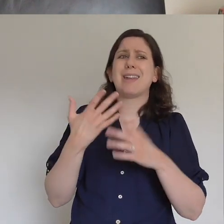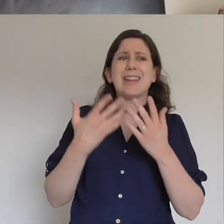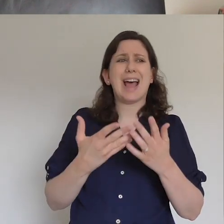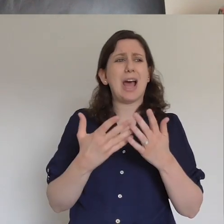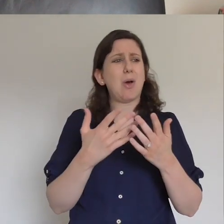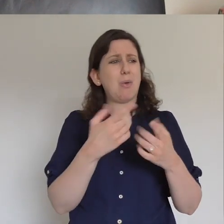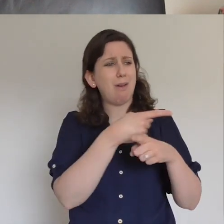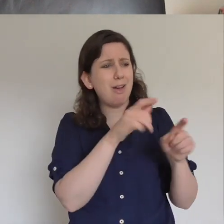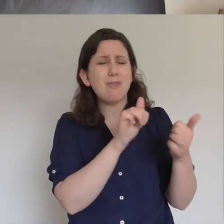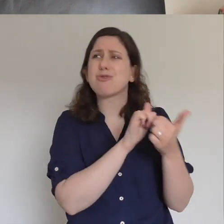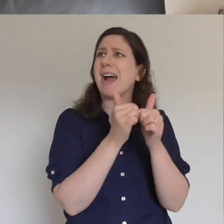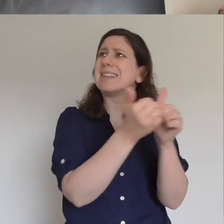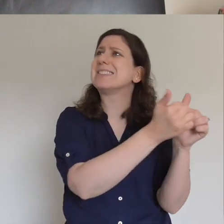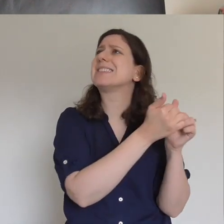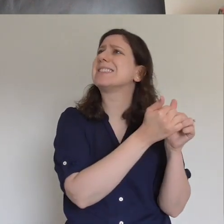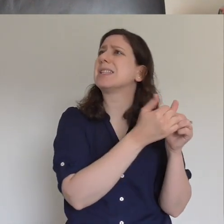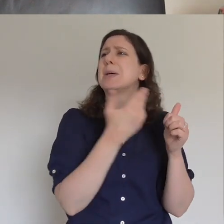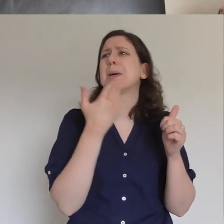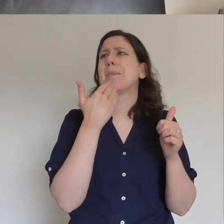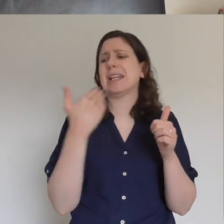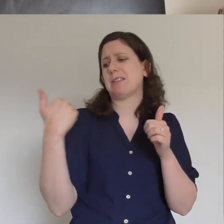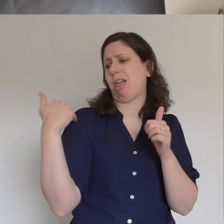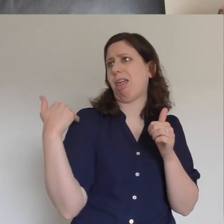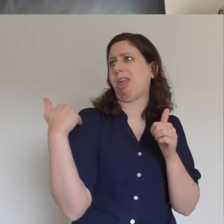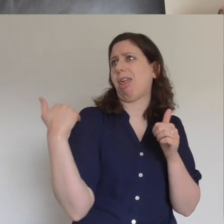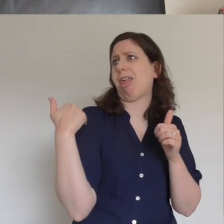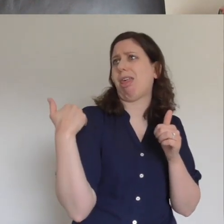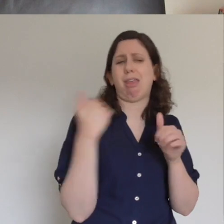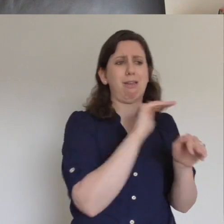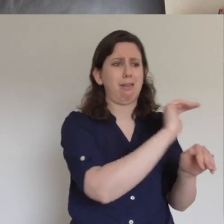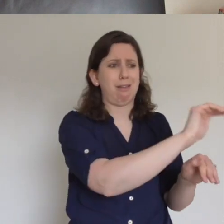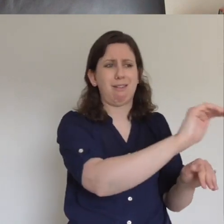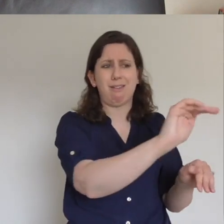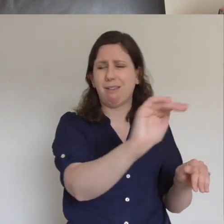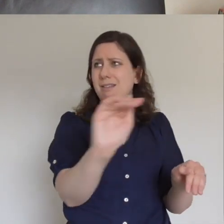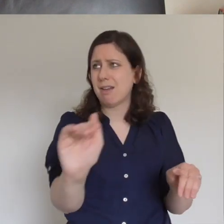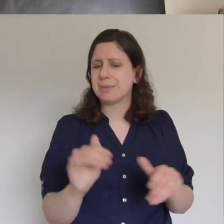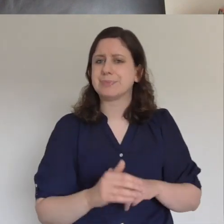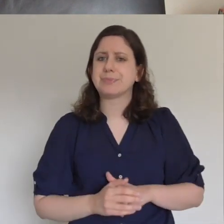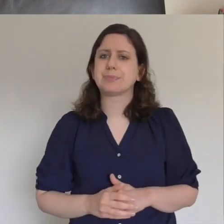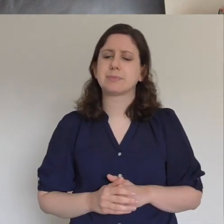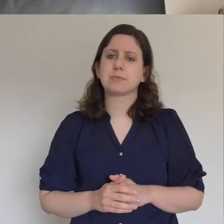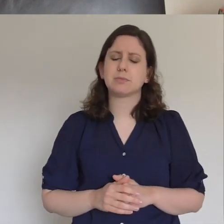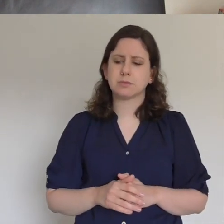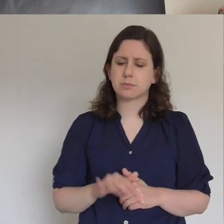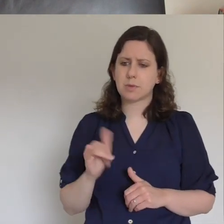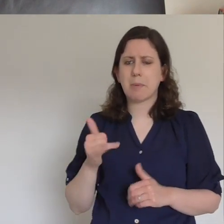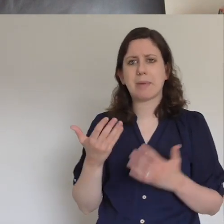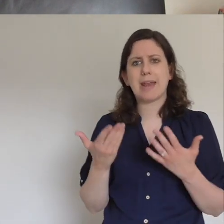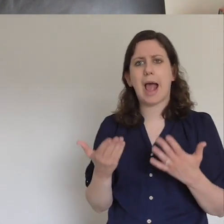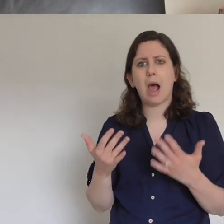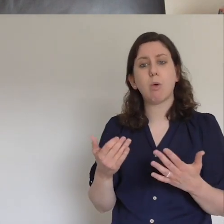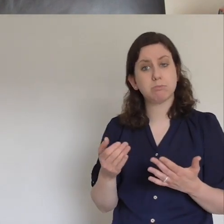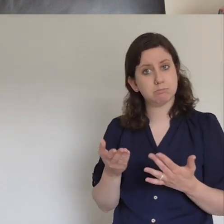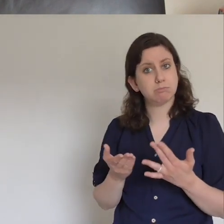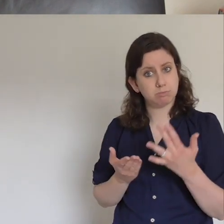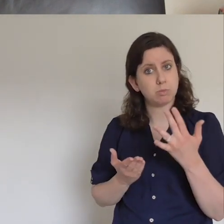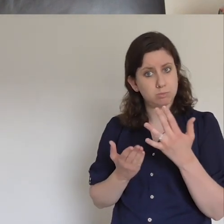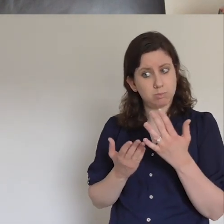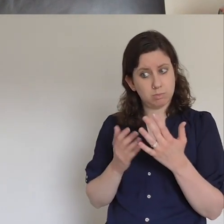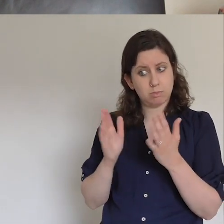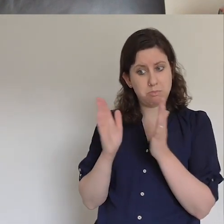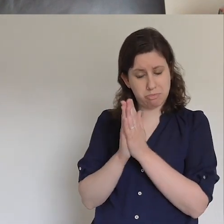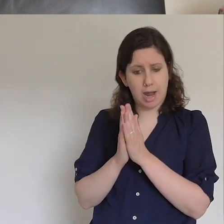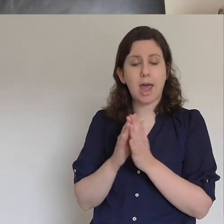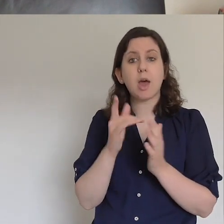thank you Jesus yeah and I mean even now as we're praying you might just want to you know jot those names down on